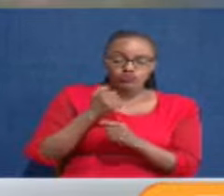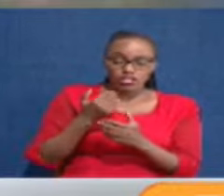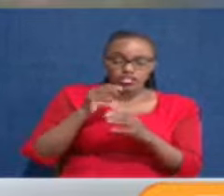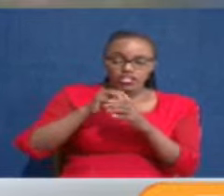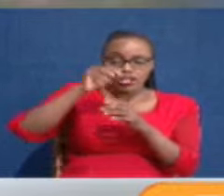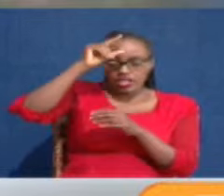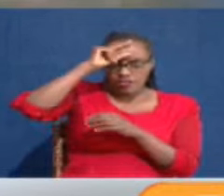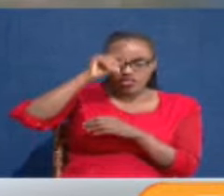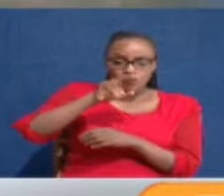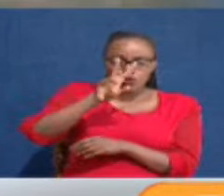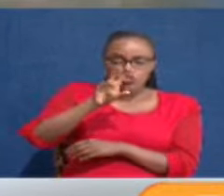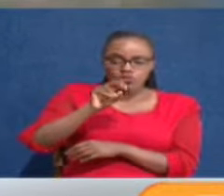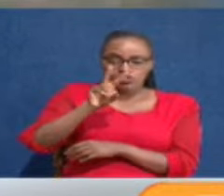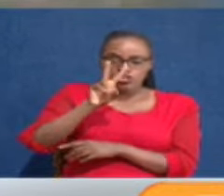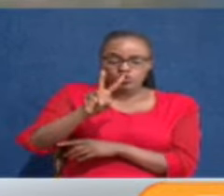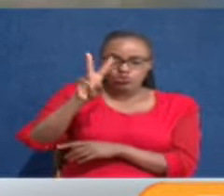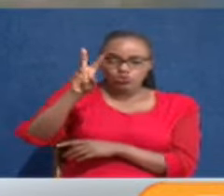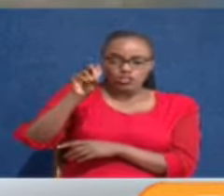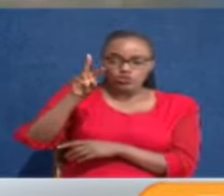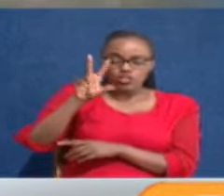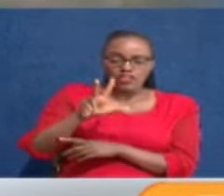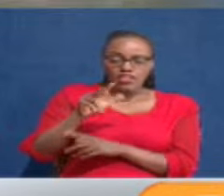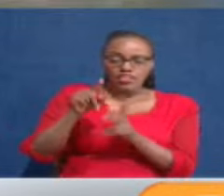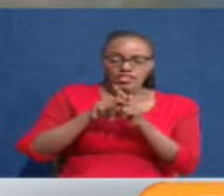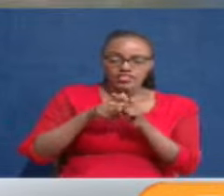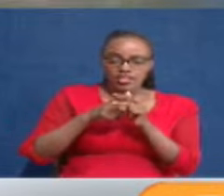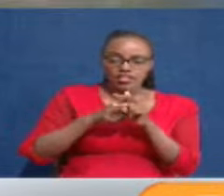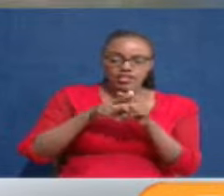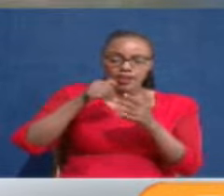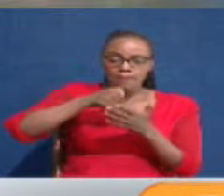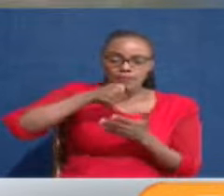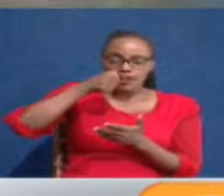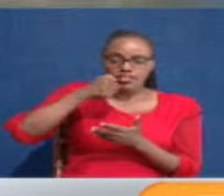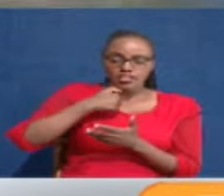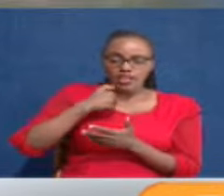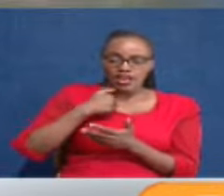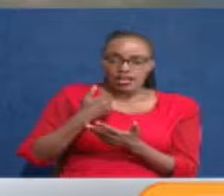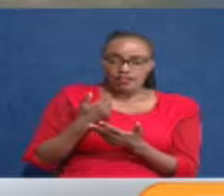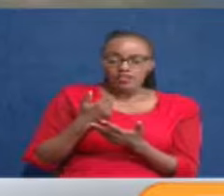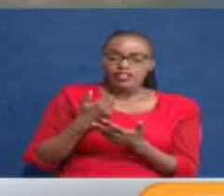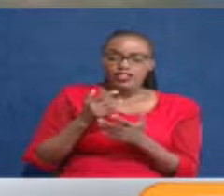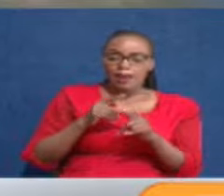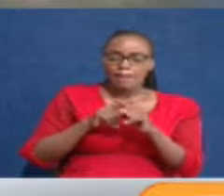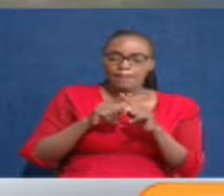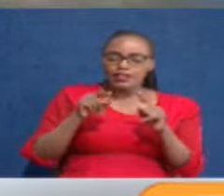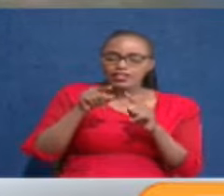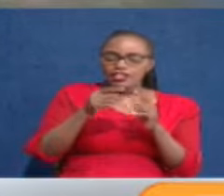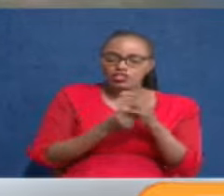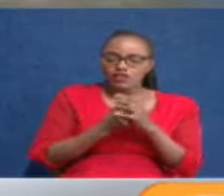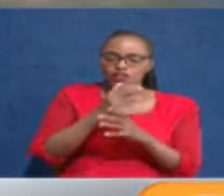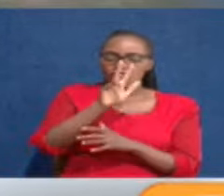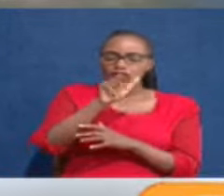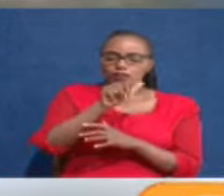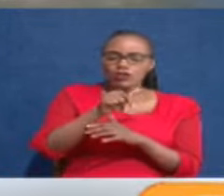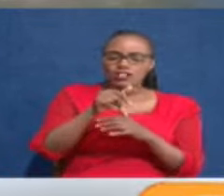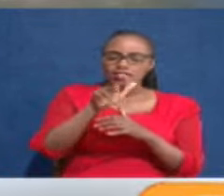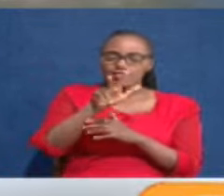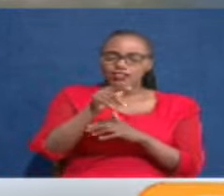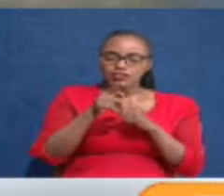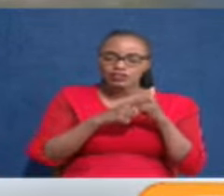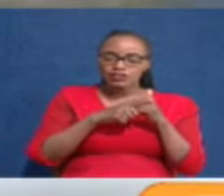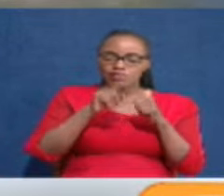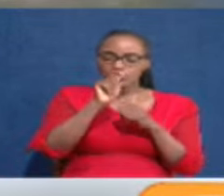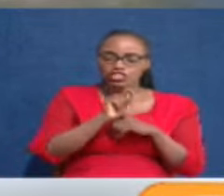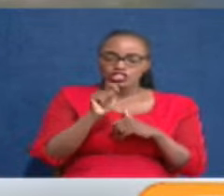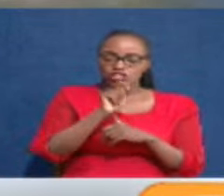-2023, I think the initial budget was about 3.3 trillion shillings, but that grew to 3.67 trillion shillings in what